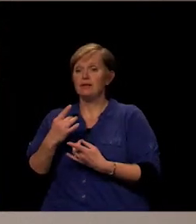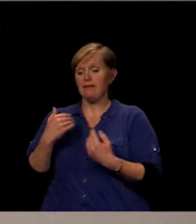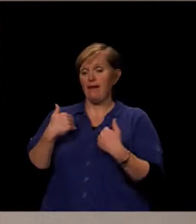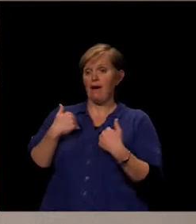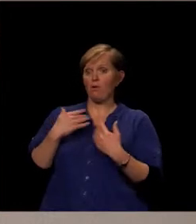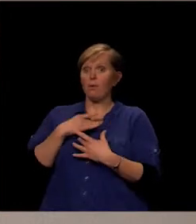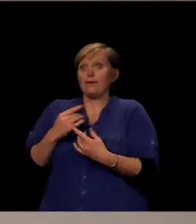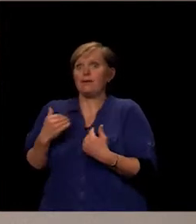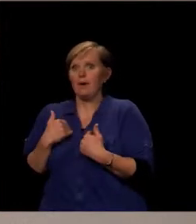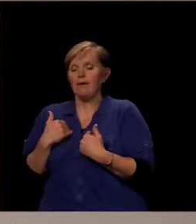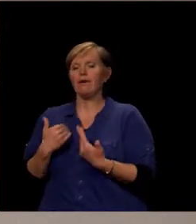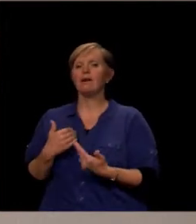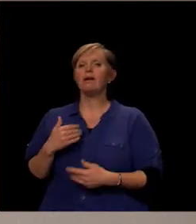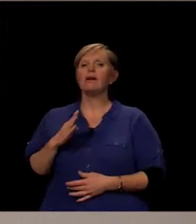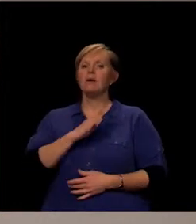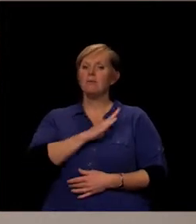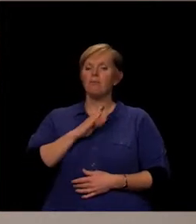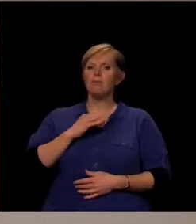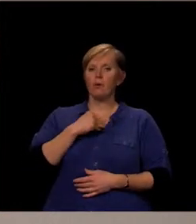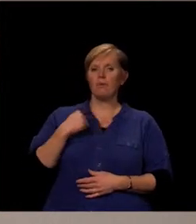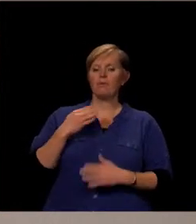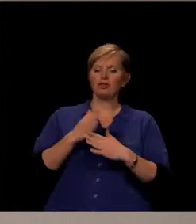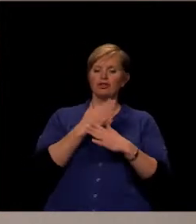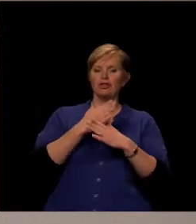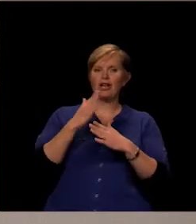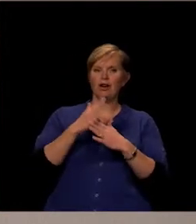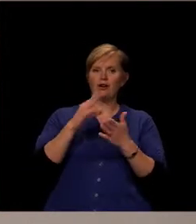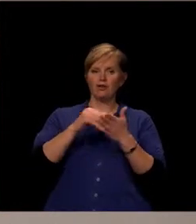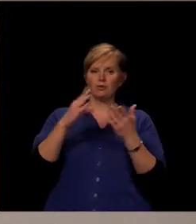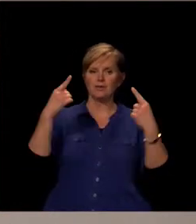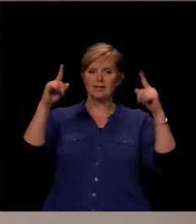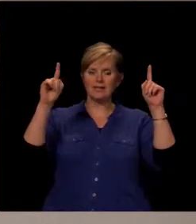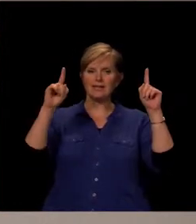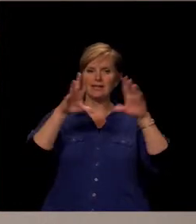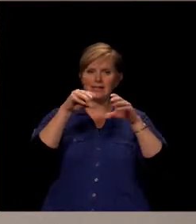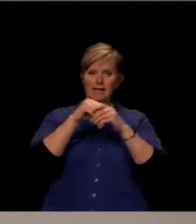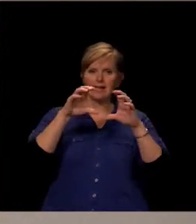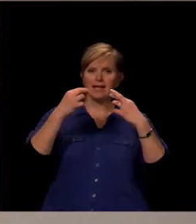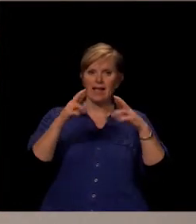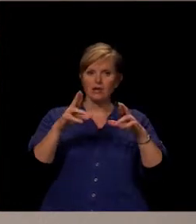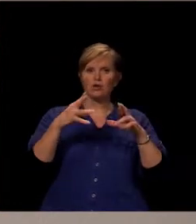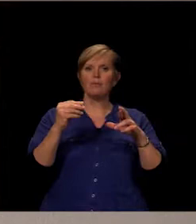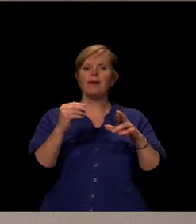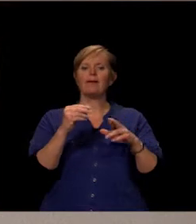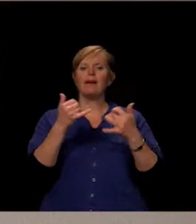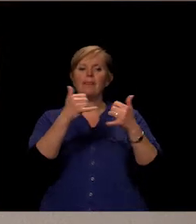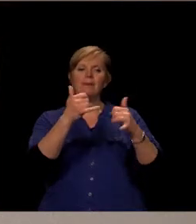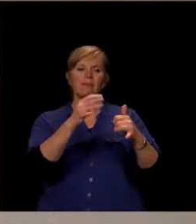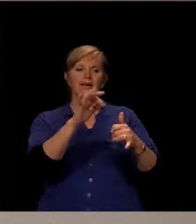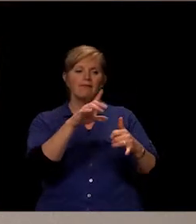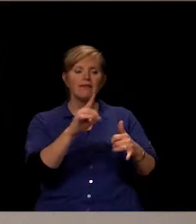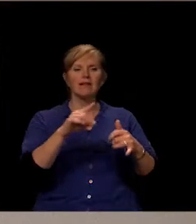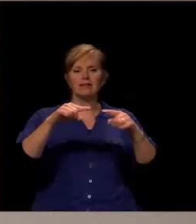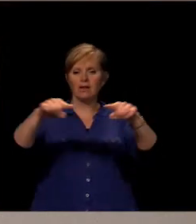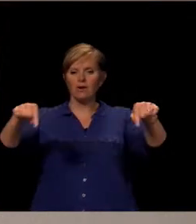Board members share in the joy of student successes in our classrooms and on our playing fields and courts. They share in our sorrow of student death,